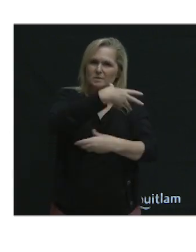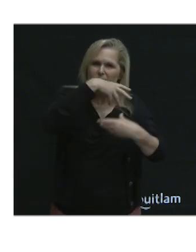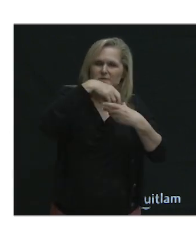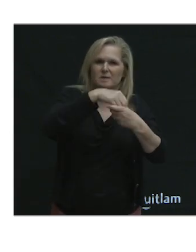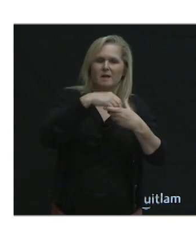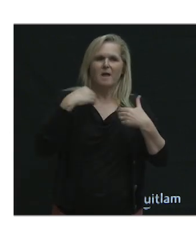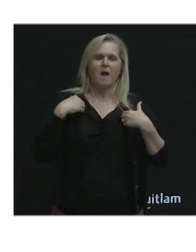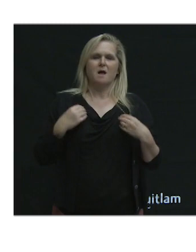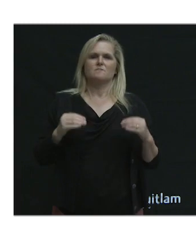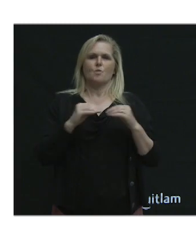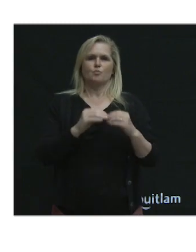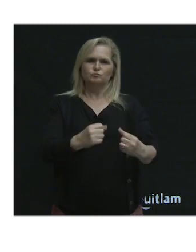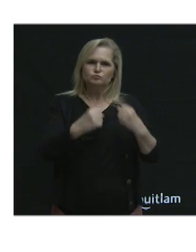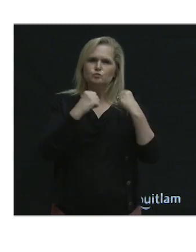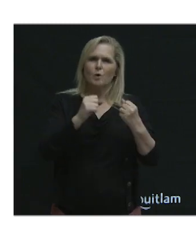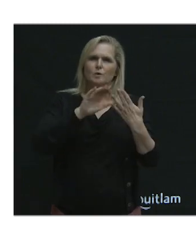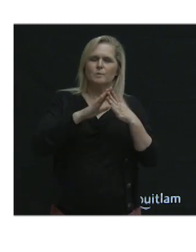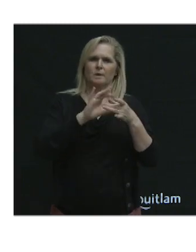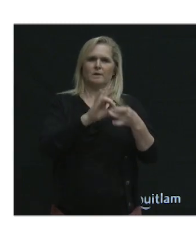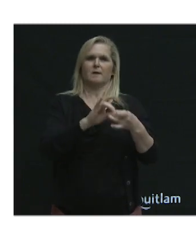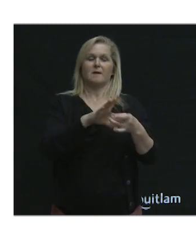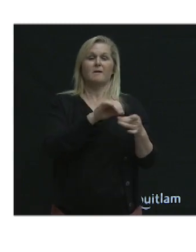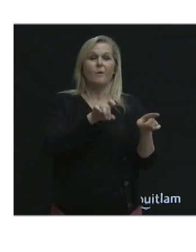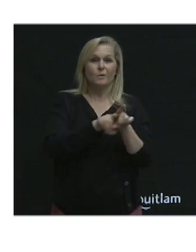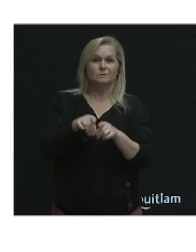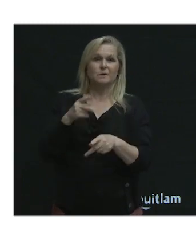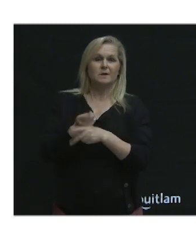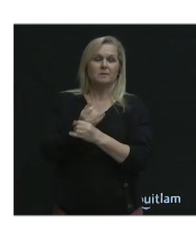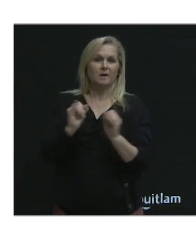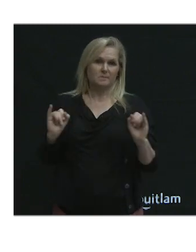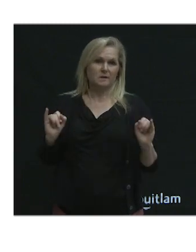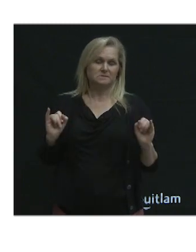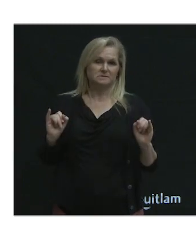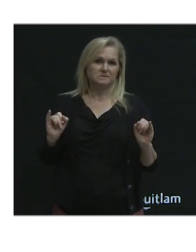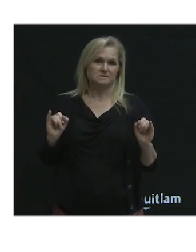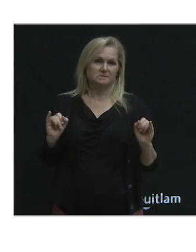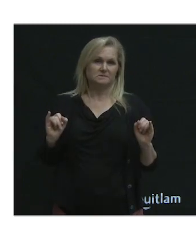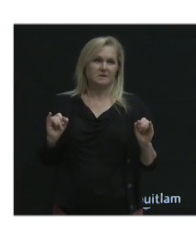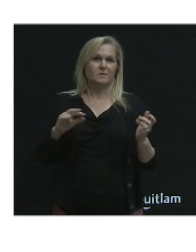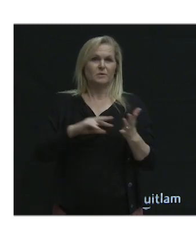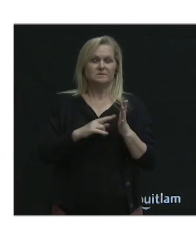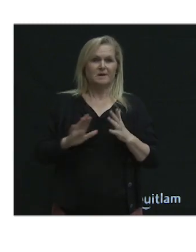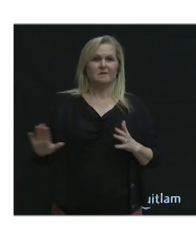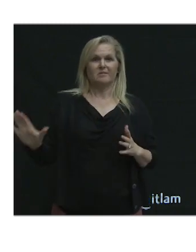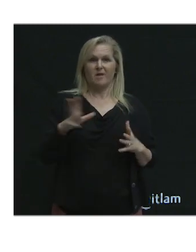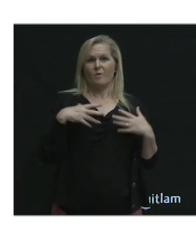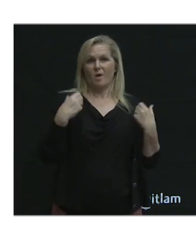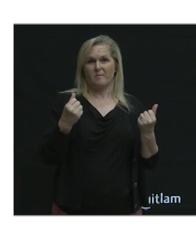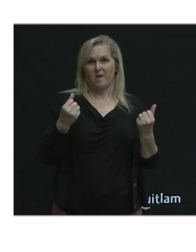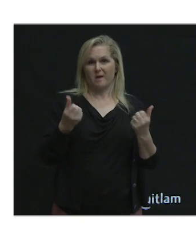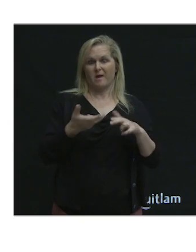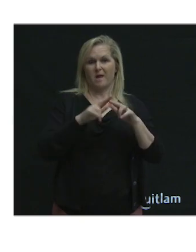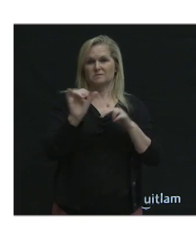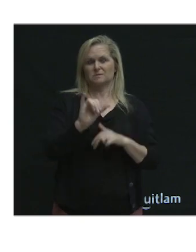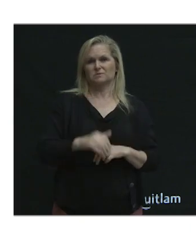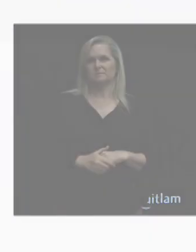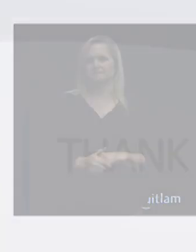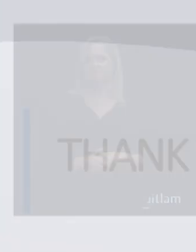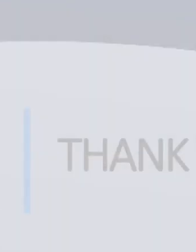stronger community connection, and independence, and, ultimately, enhanced well-being. Thank you.